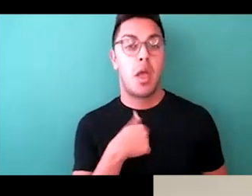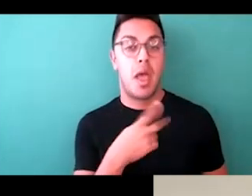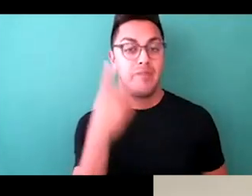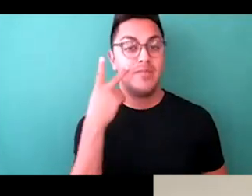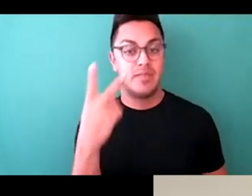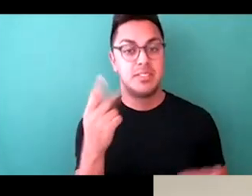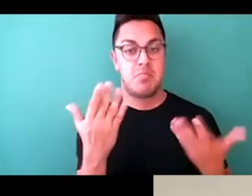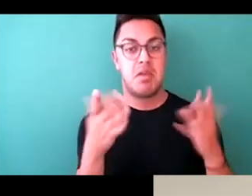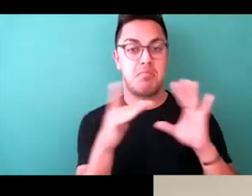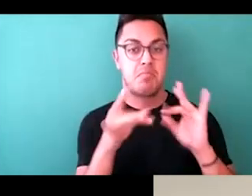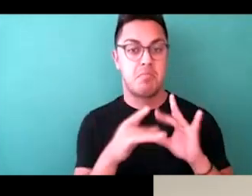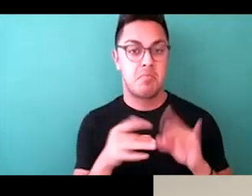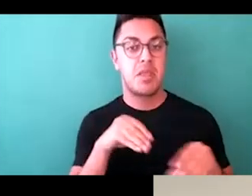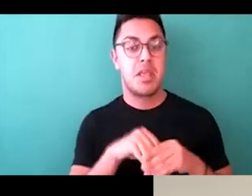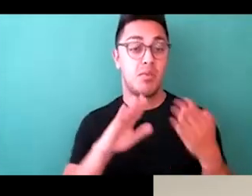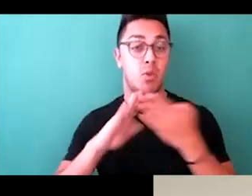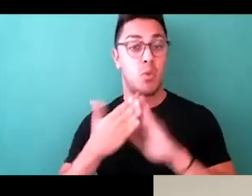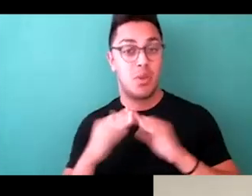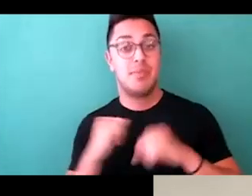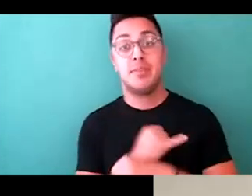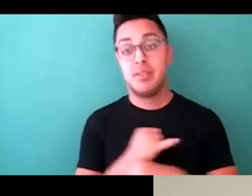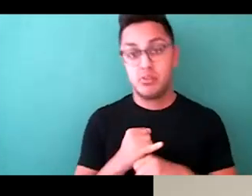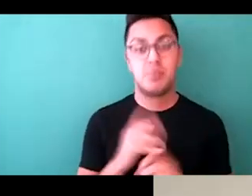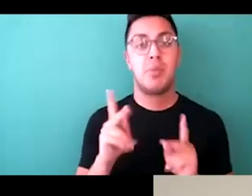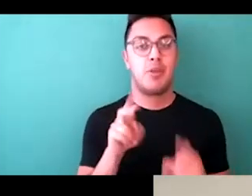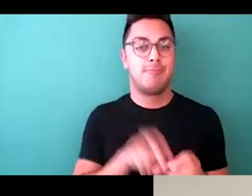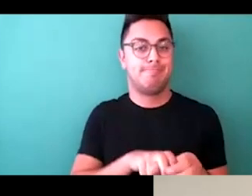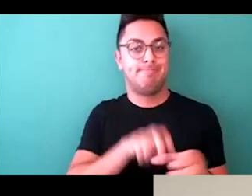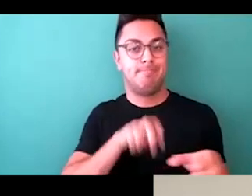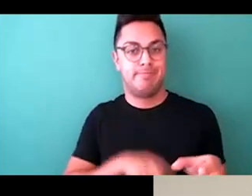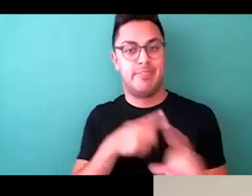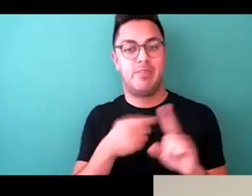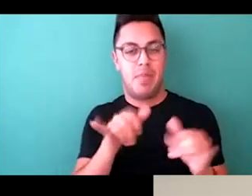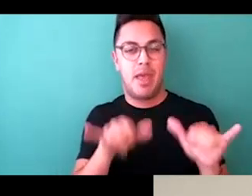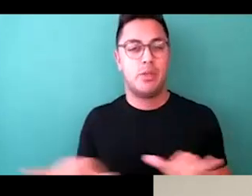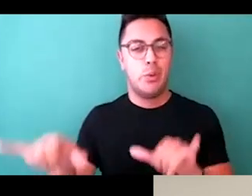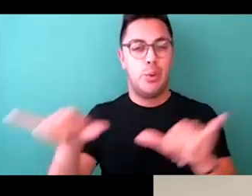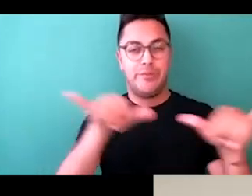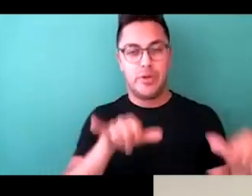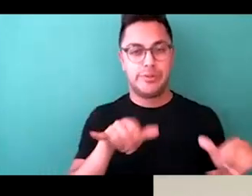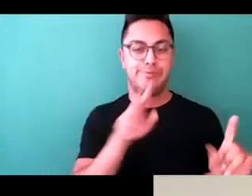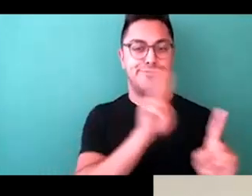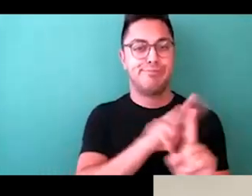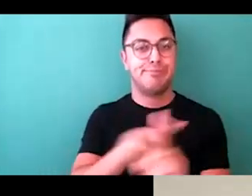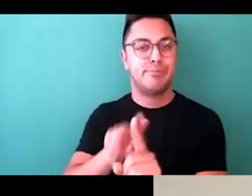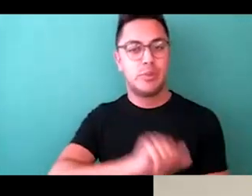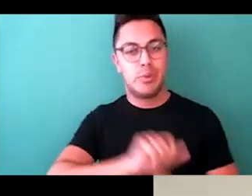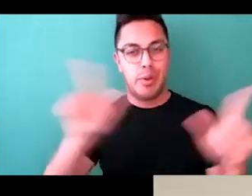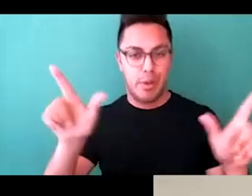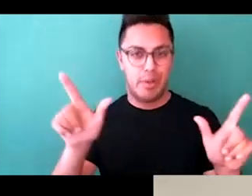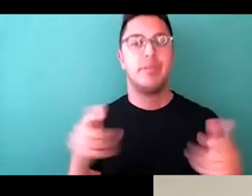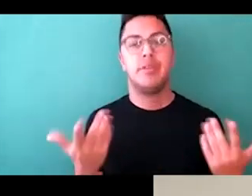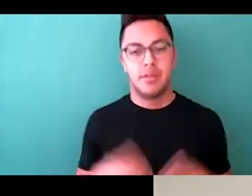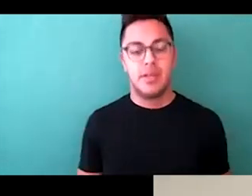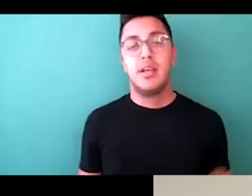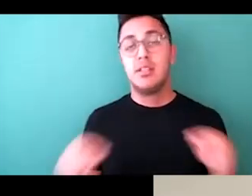community and in the industry that people are opting out to this universal fashion side of things because it's more fashionable, it's funner,